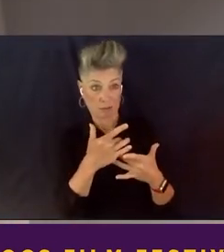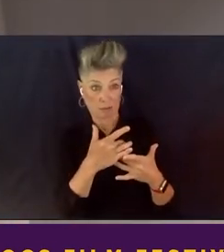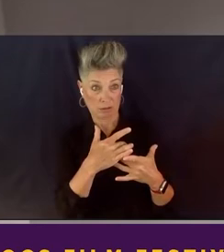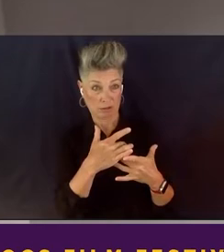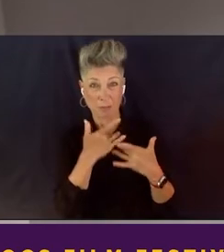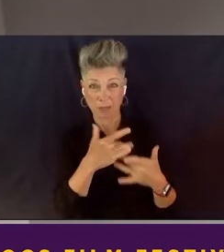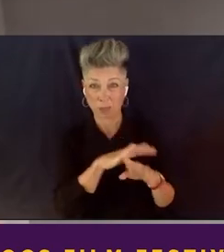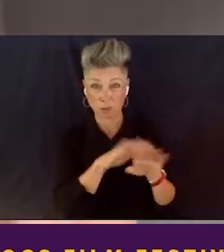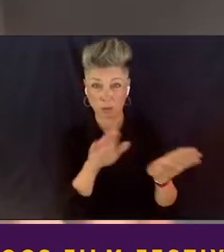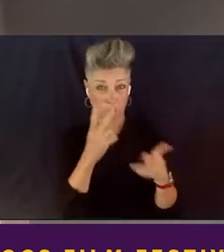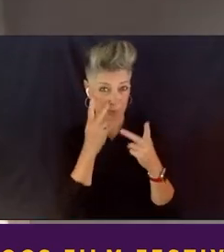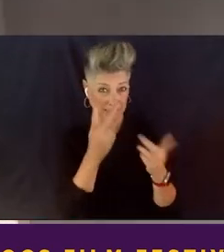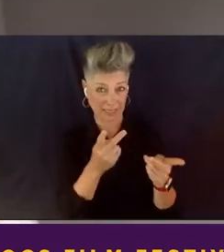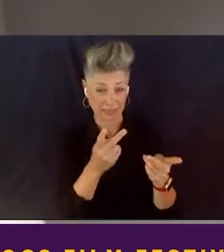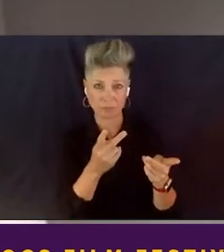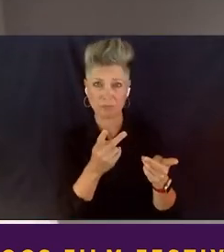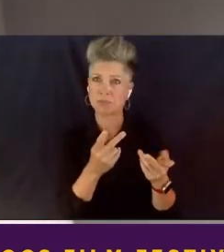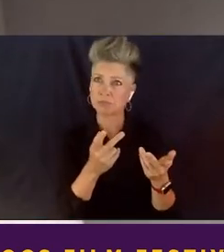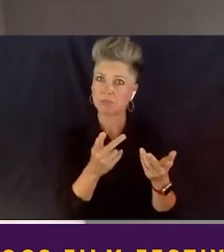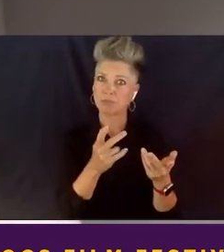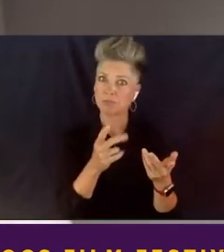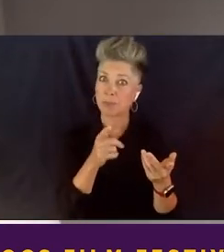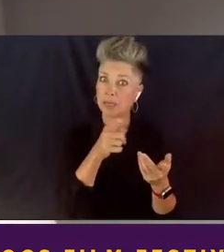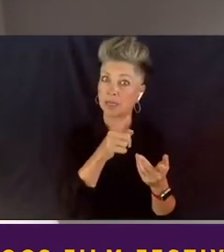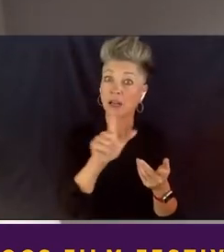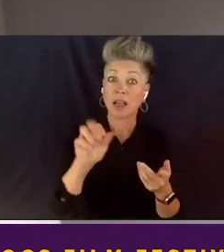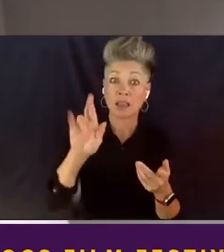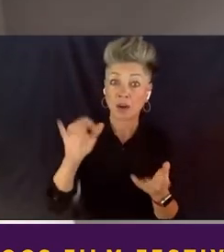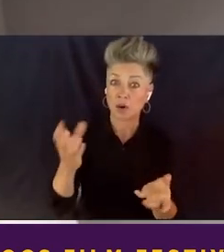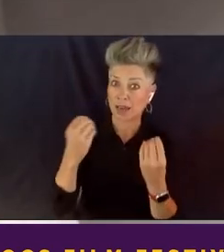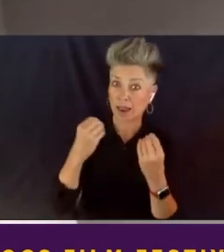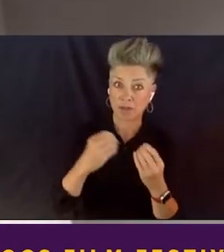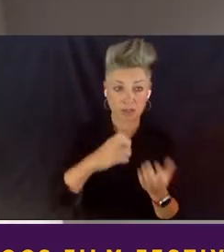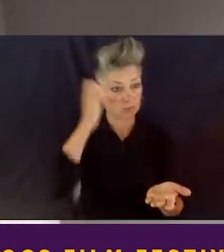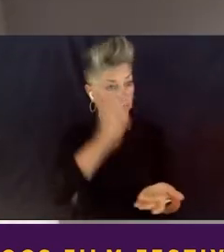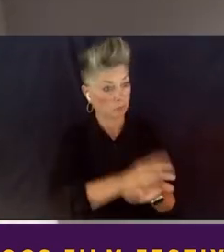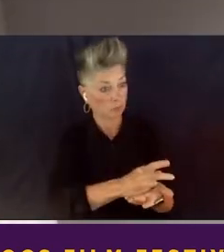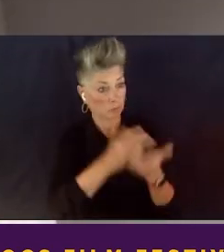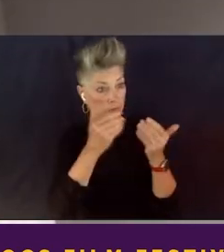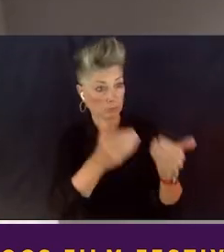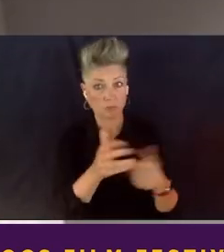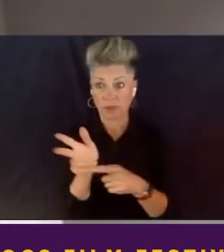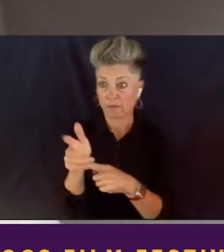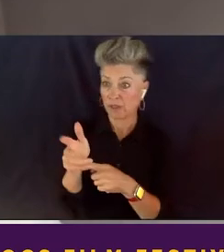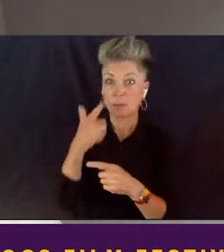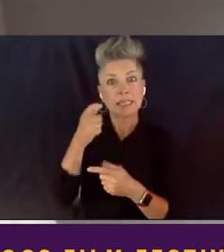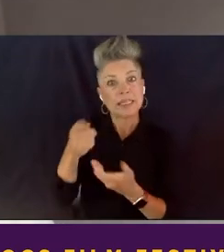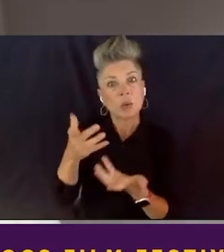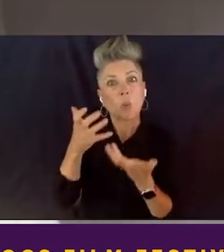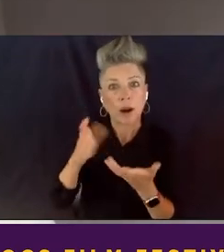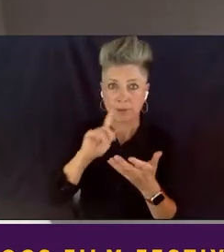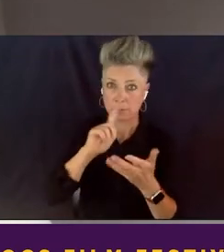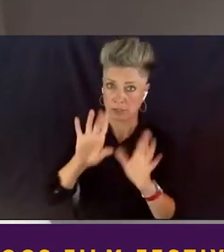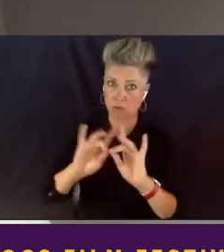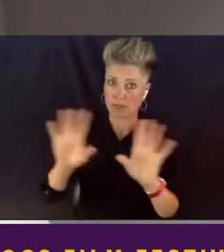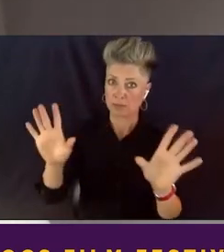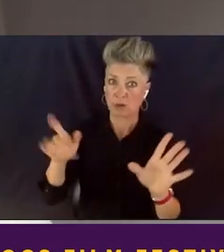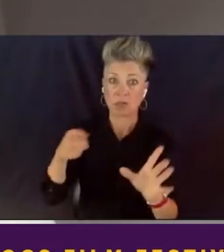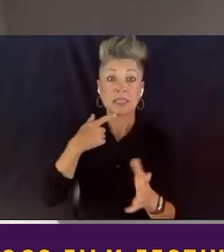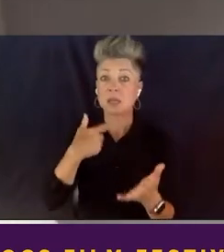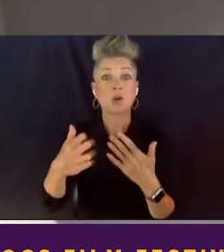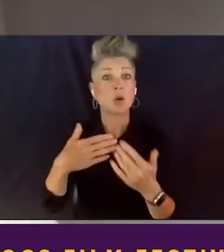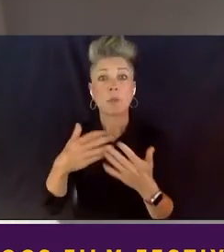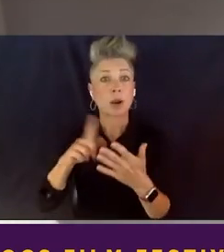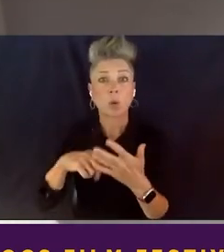said that we were, that gave us the okay to film with him is that he wanted it to be a document of transparency. He said, no matter what happened to me,